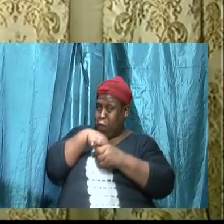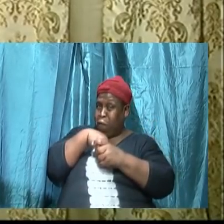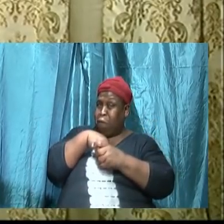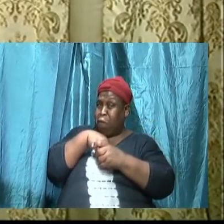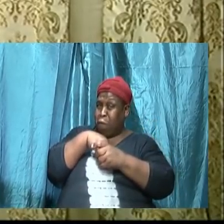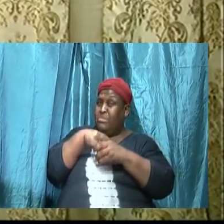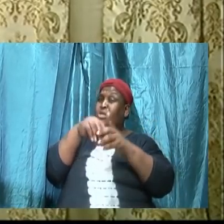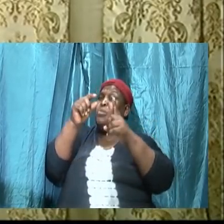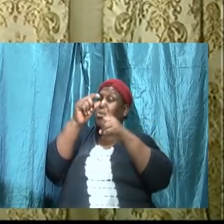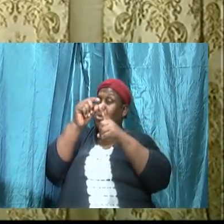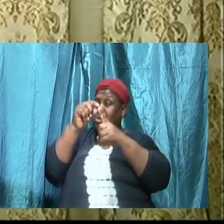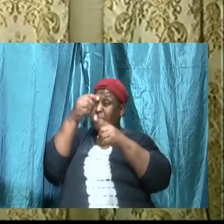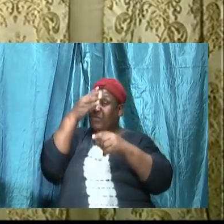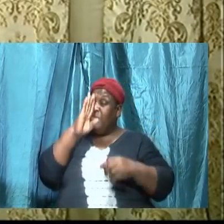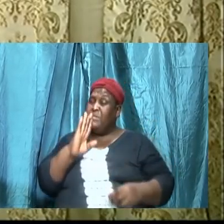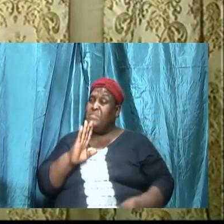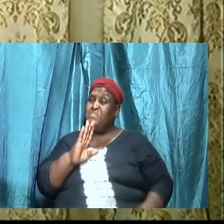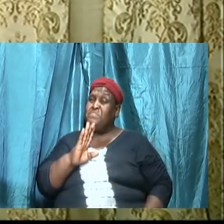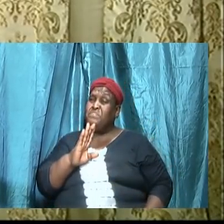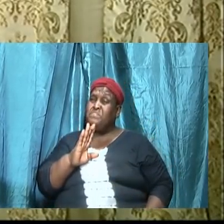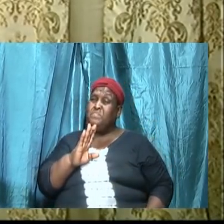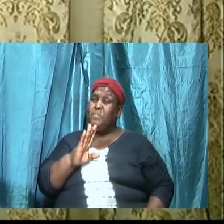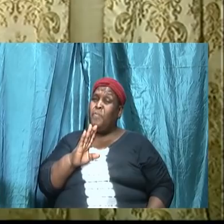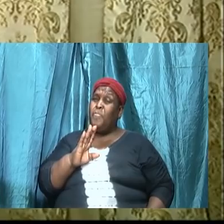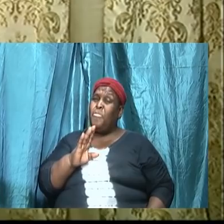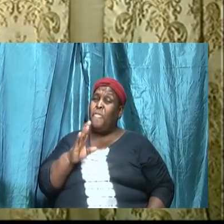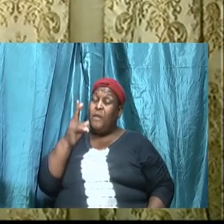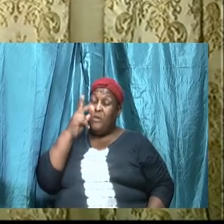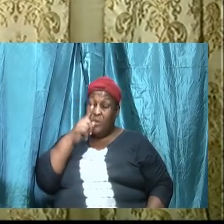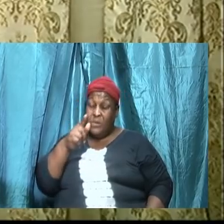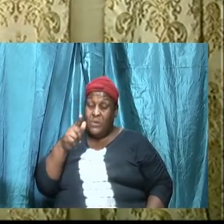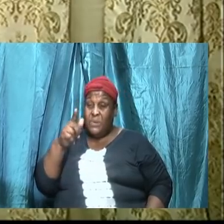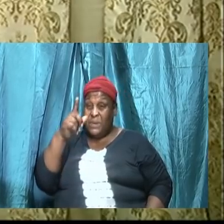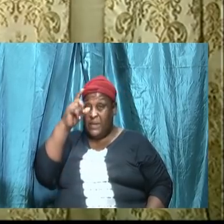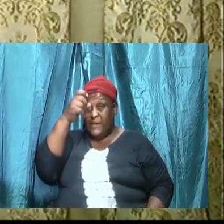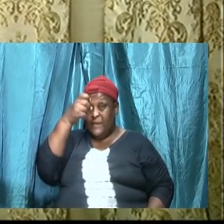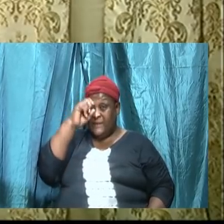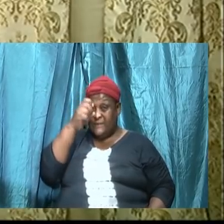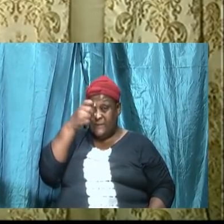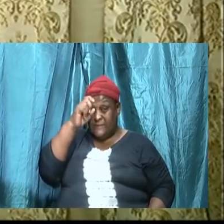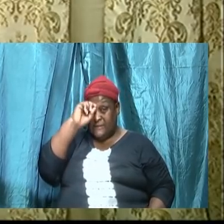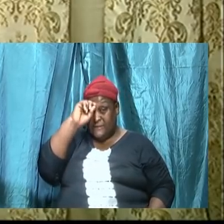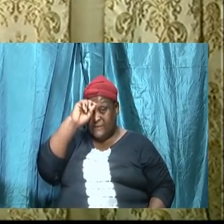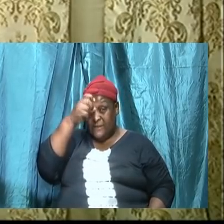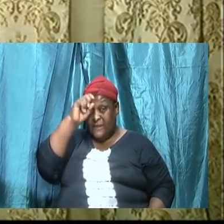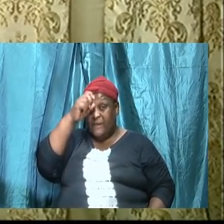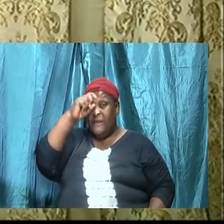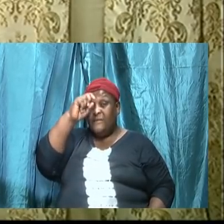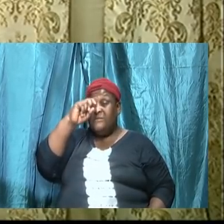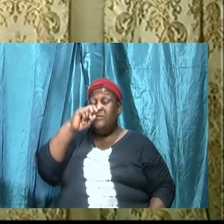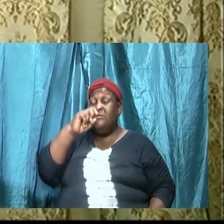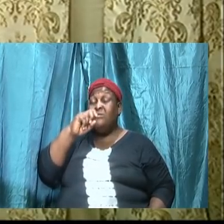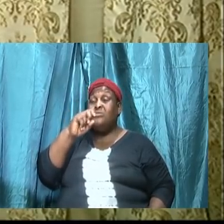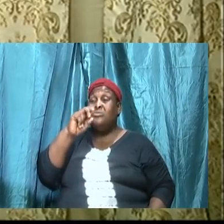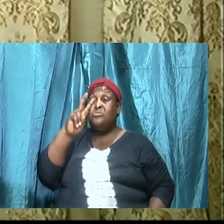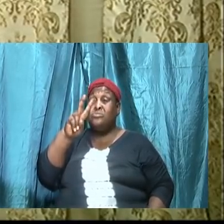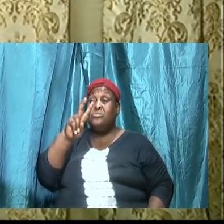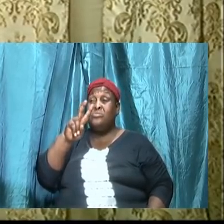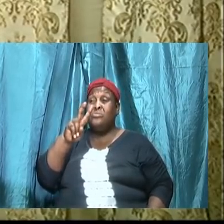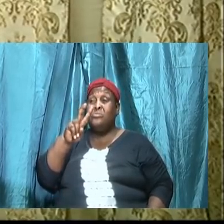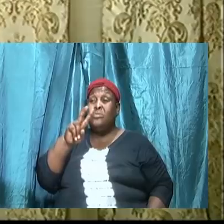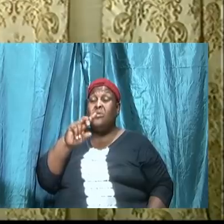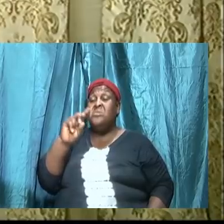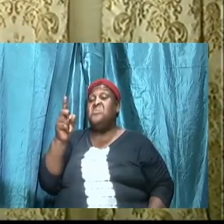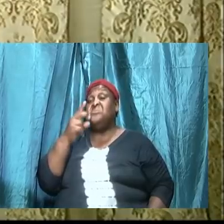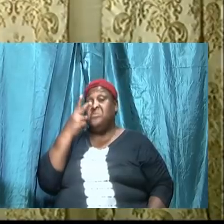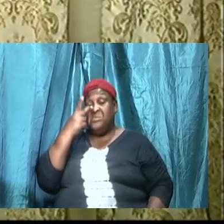word. We looked in Exodus in 32, chapter 32 and chapter 33, and we saw where